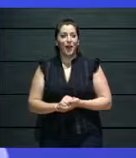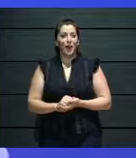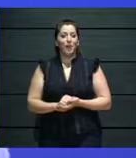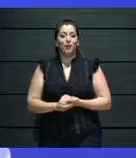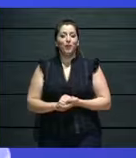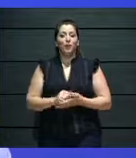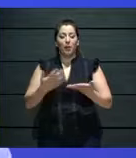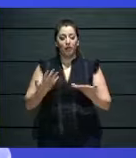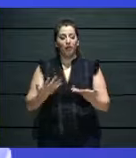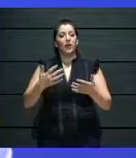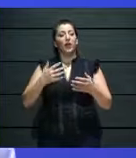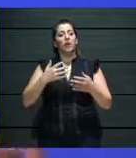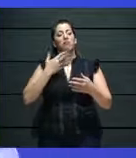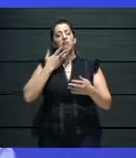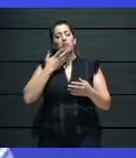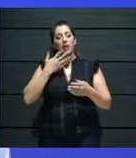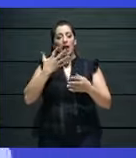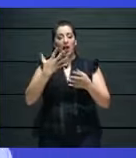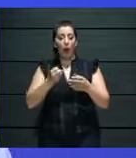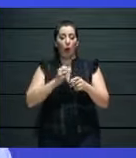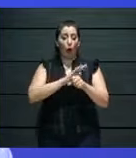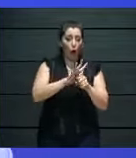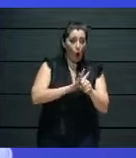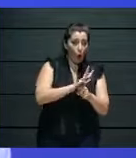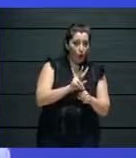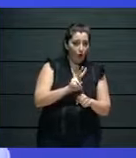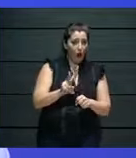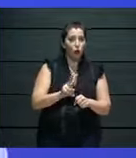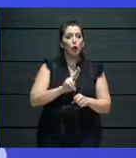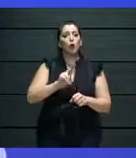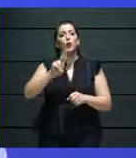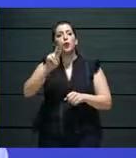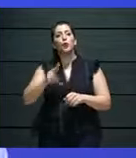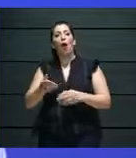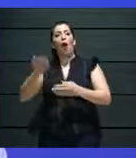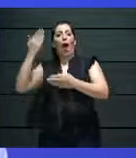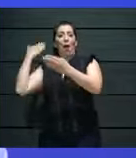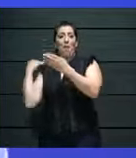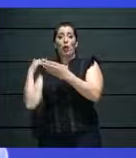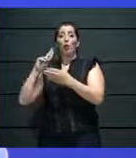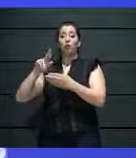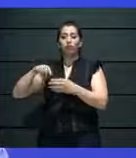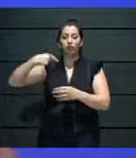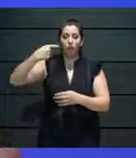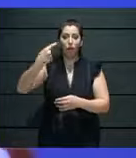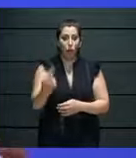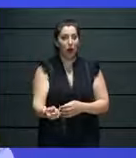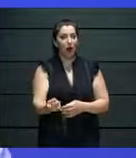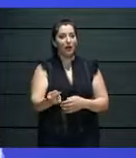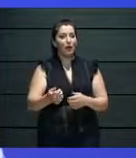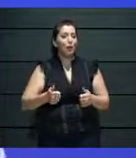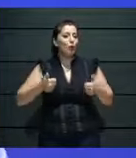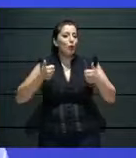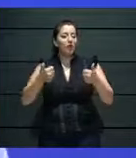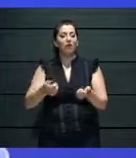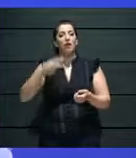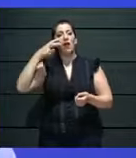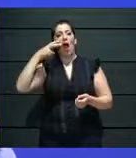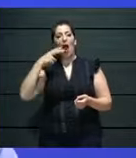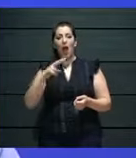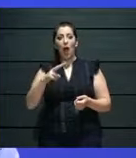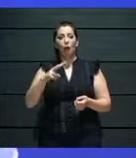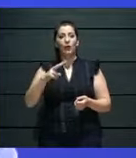much. So, you know, when working within the community, understanding and listening to what it is that they want. A simple example is like,